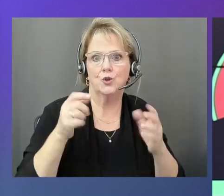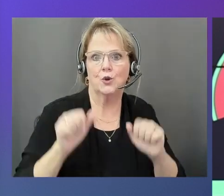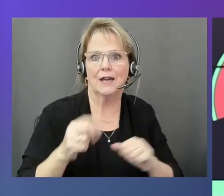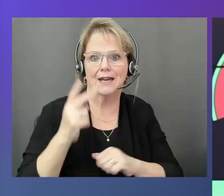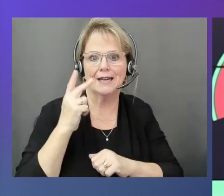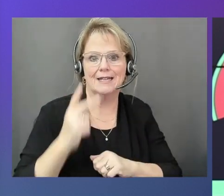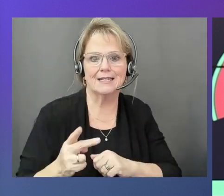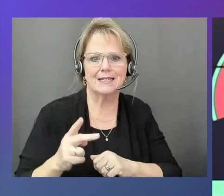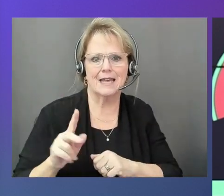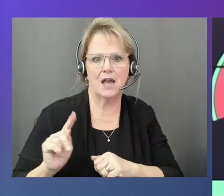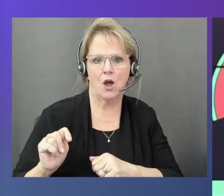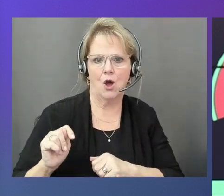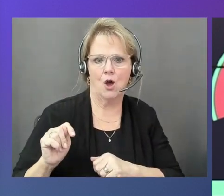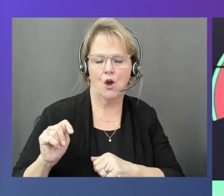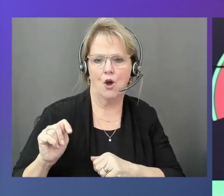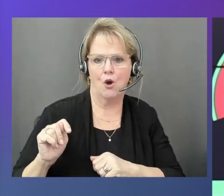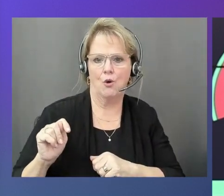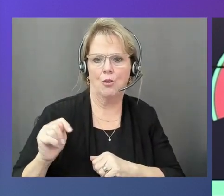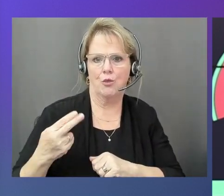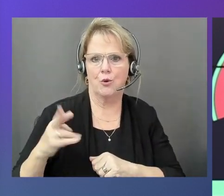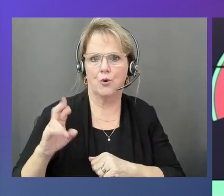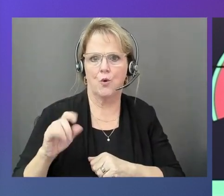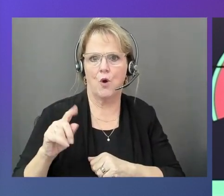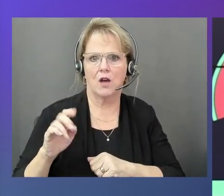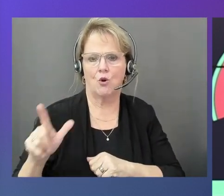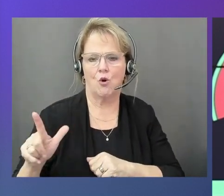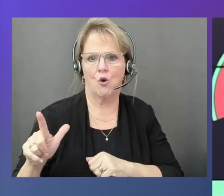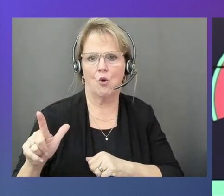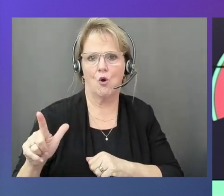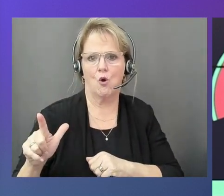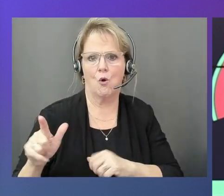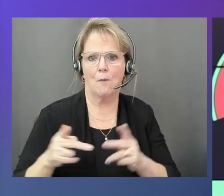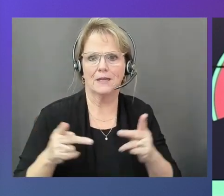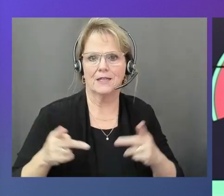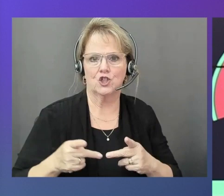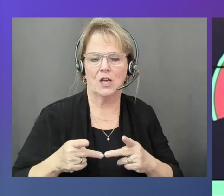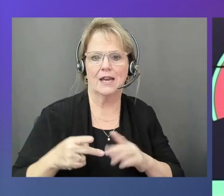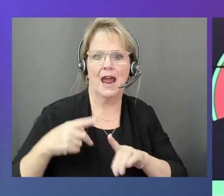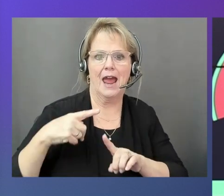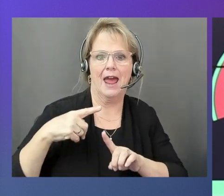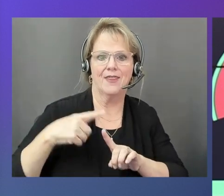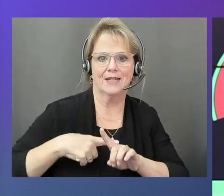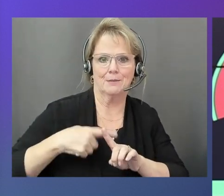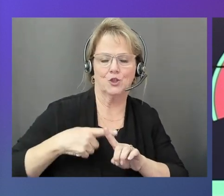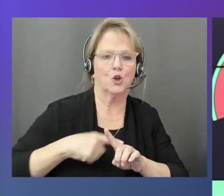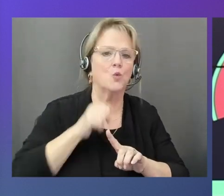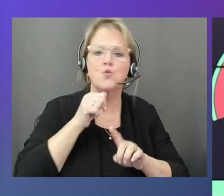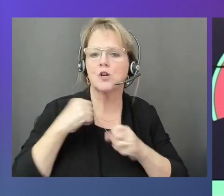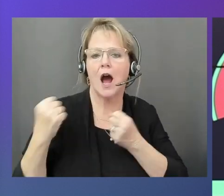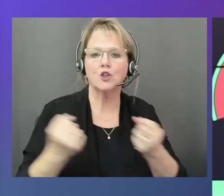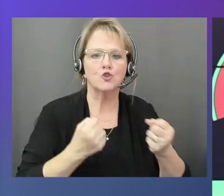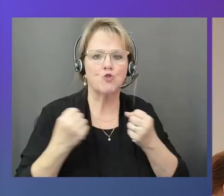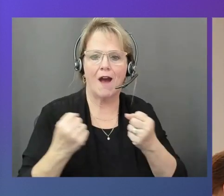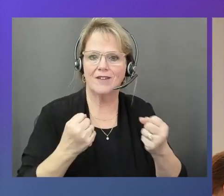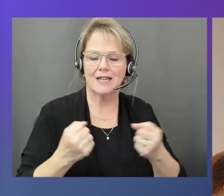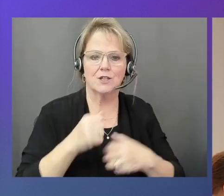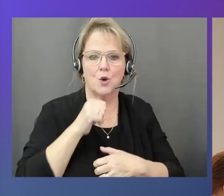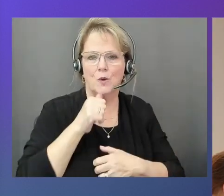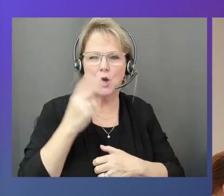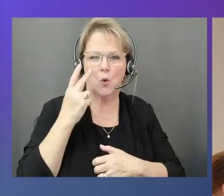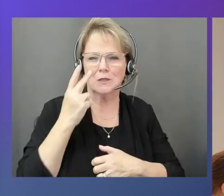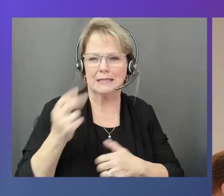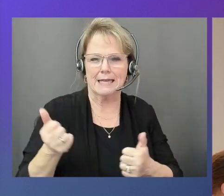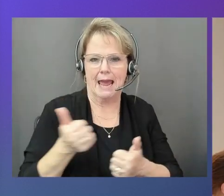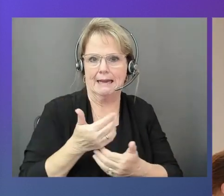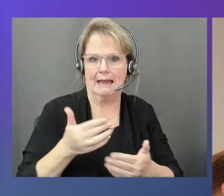here and the L temperature. Because we are not driving, that's why we don't really see any throttle here. And